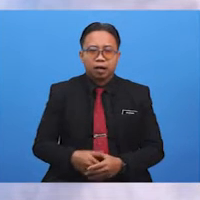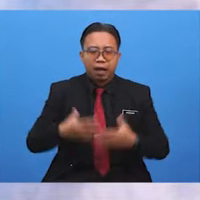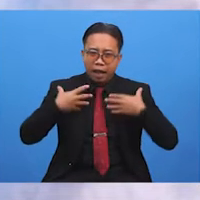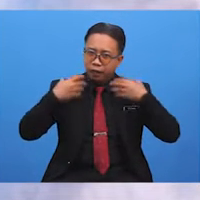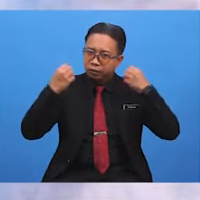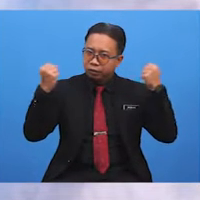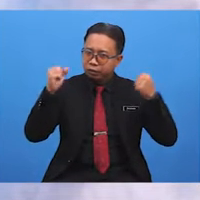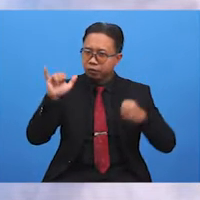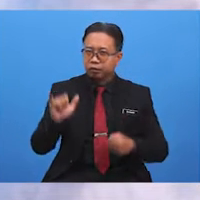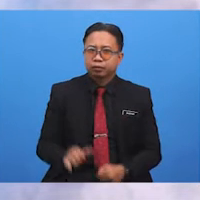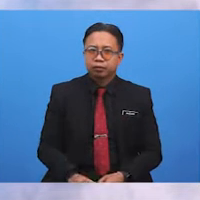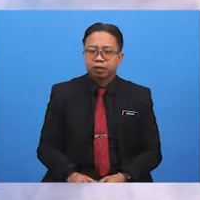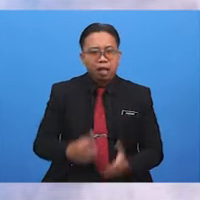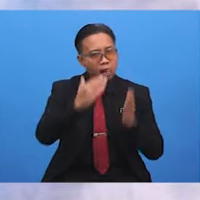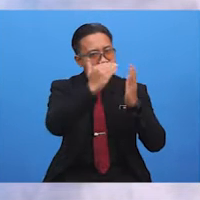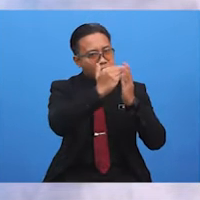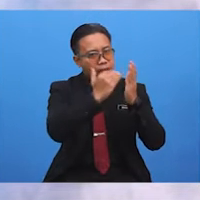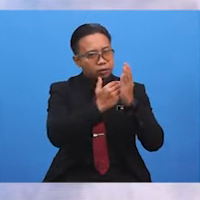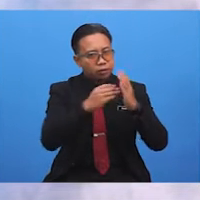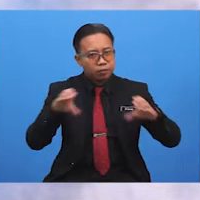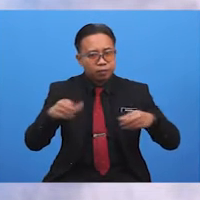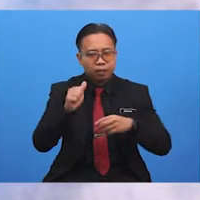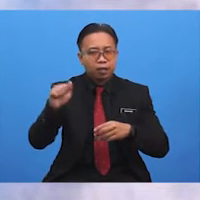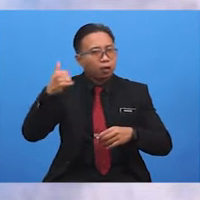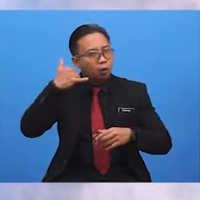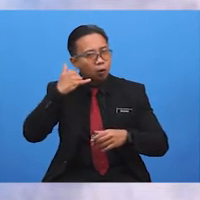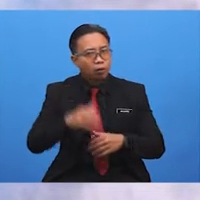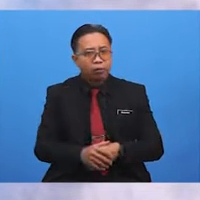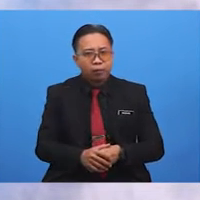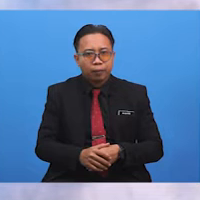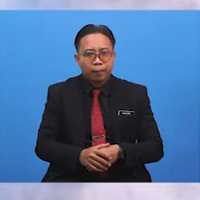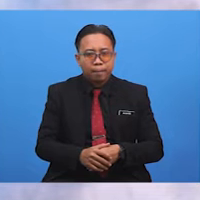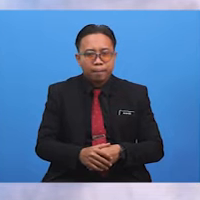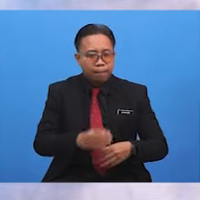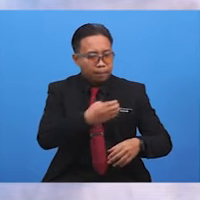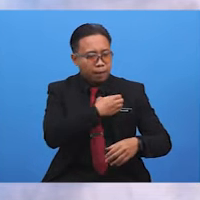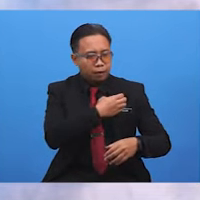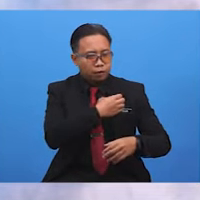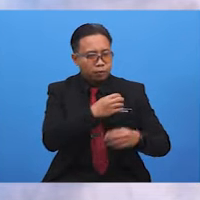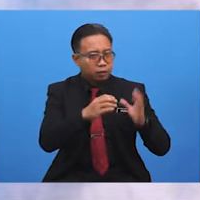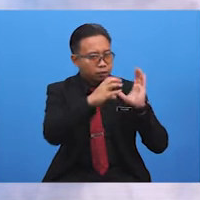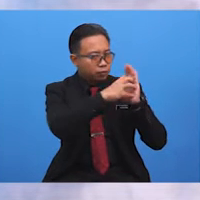me List Make a call Married badge